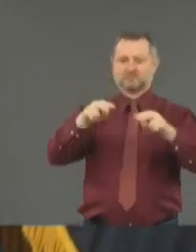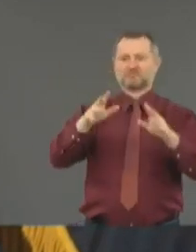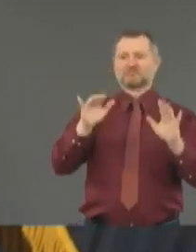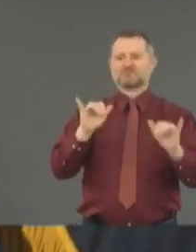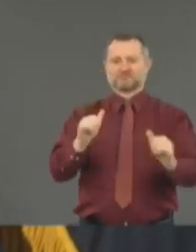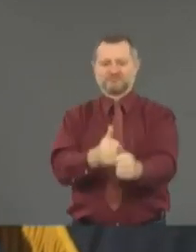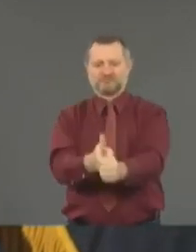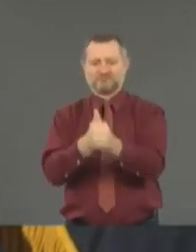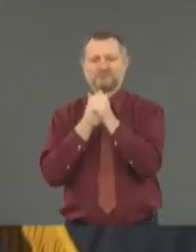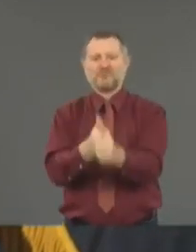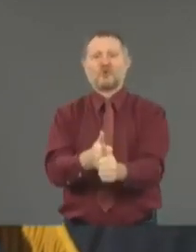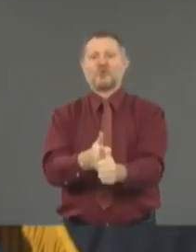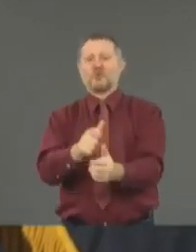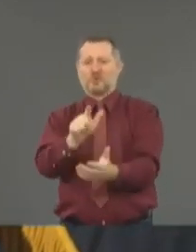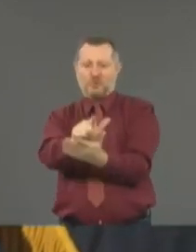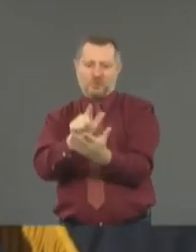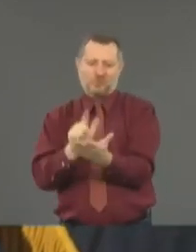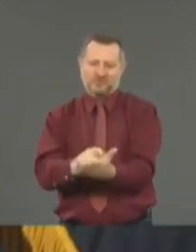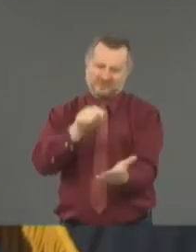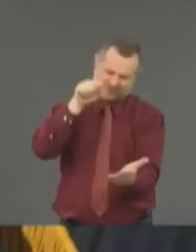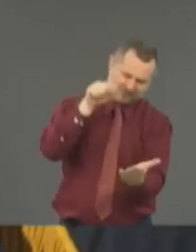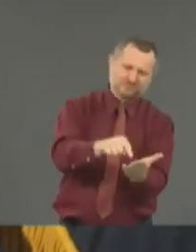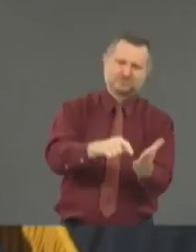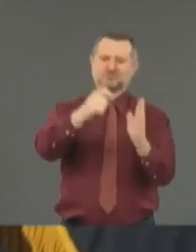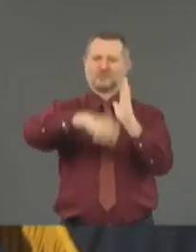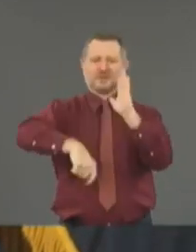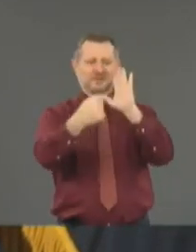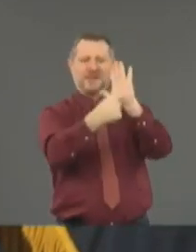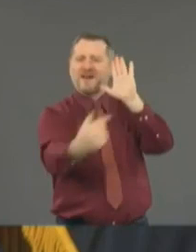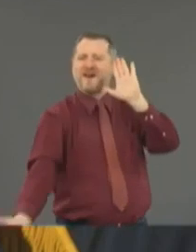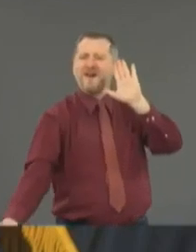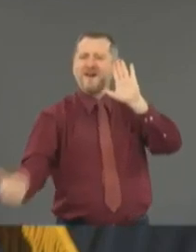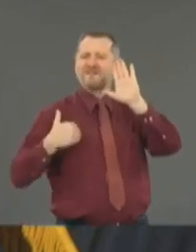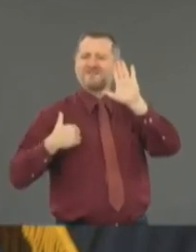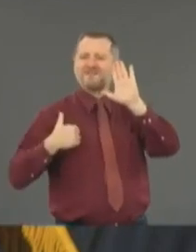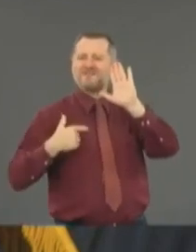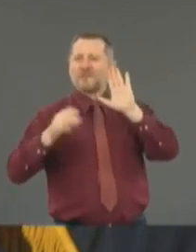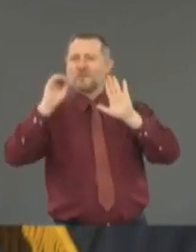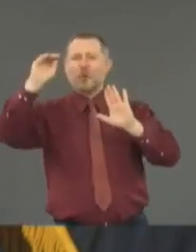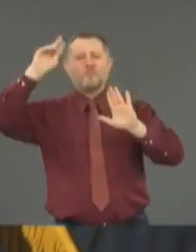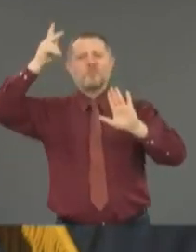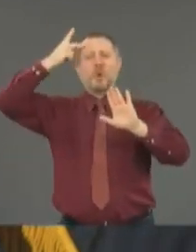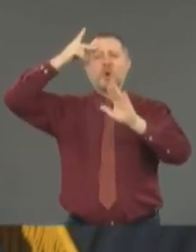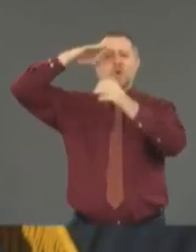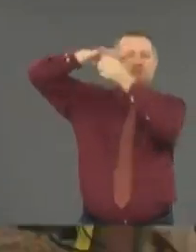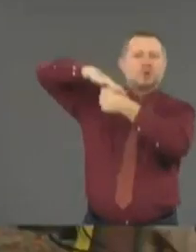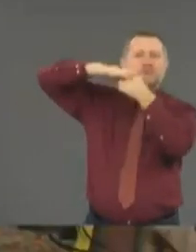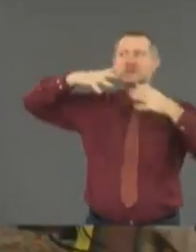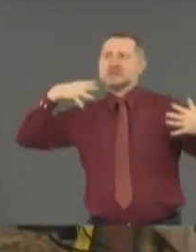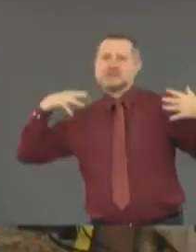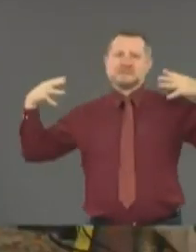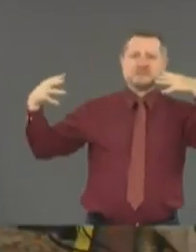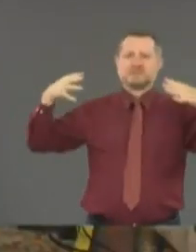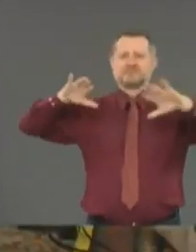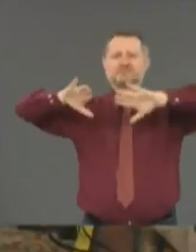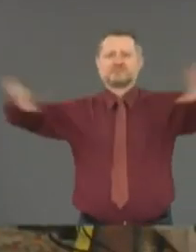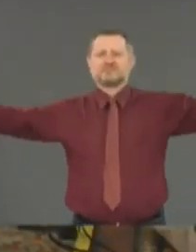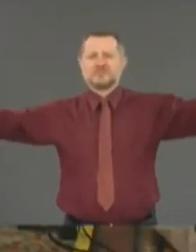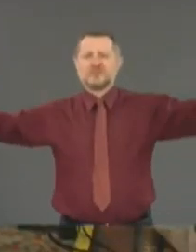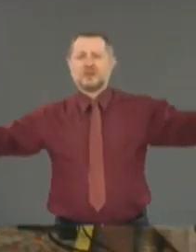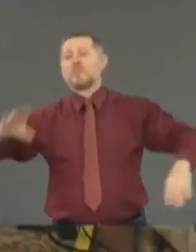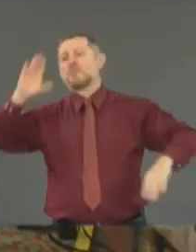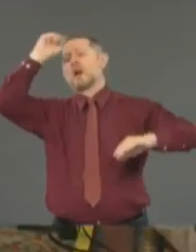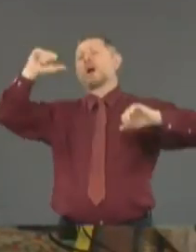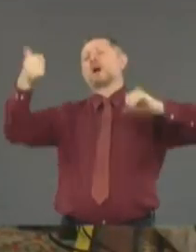as the law without political pressure. Governor, just a turn to last night.